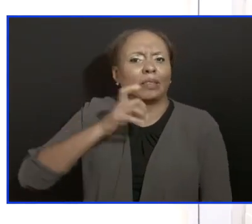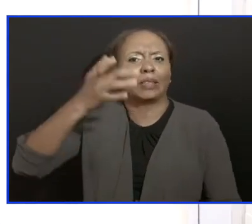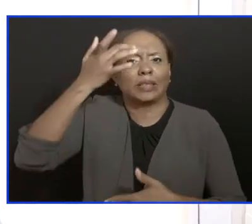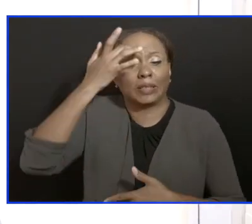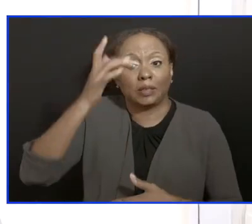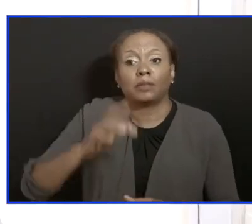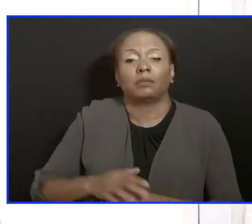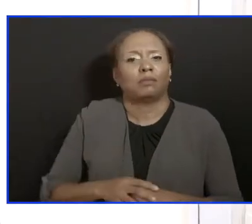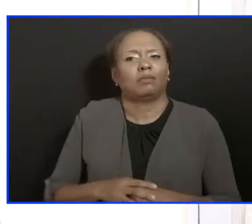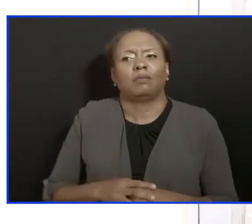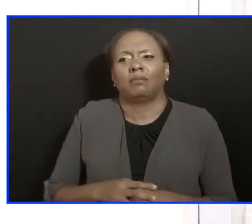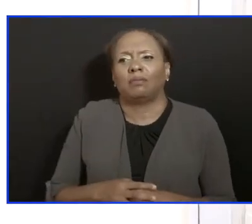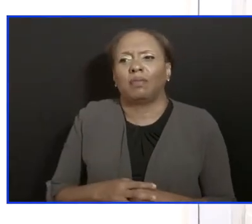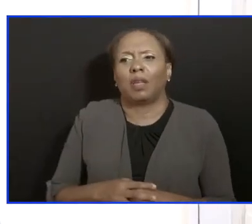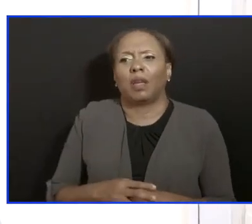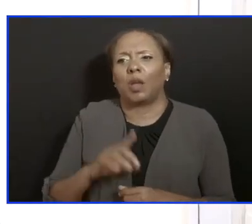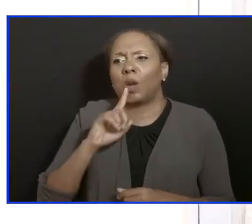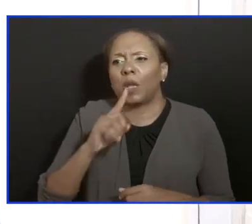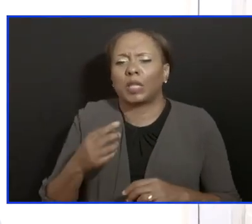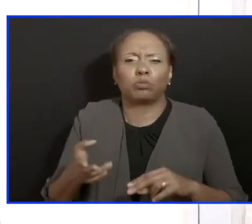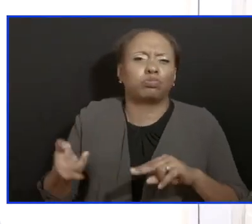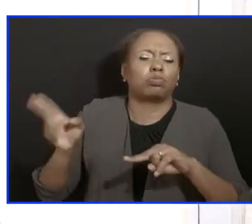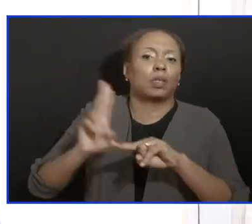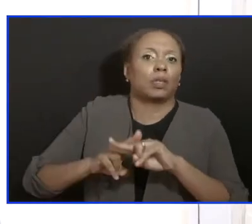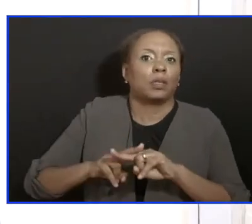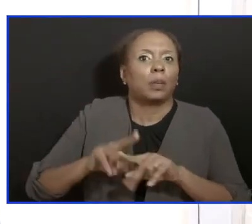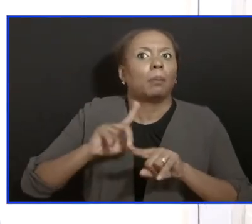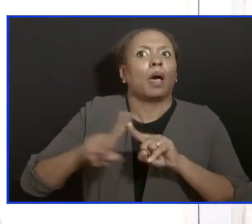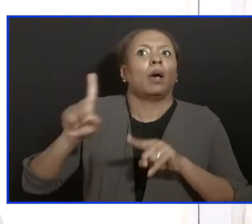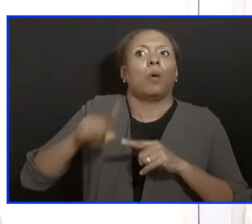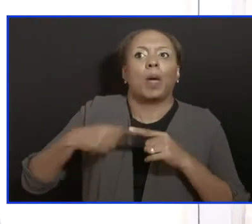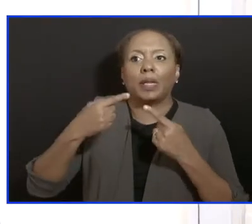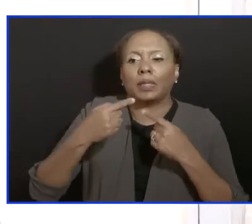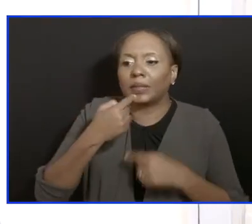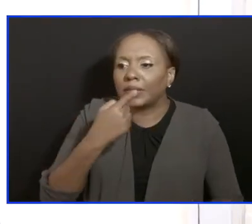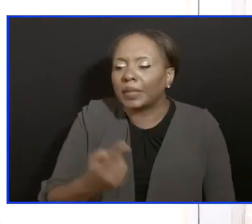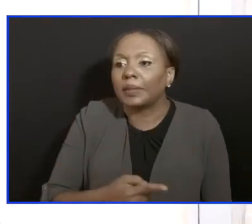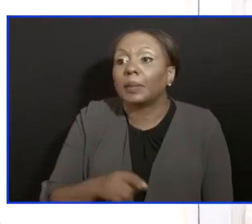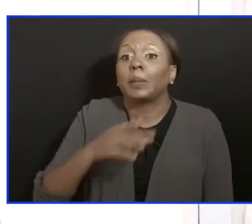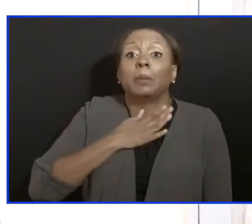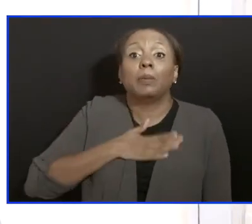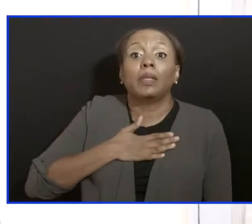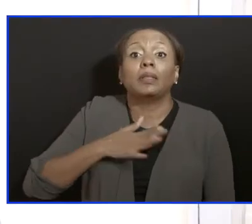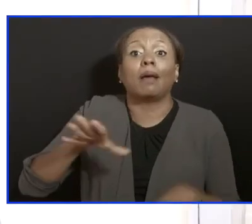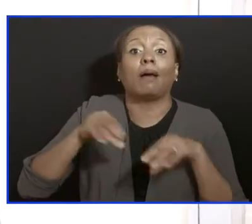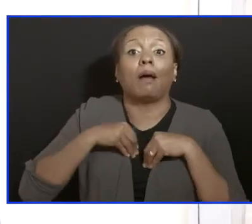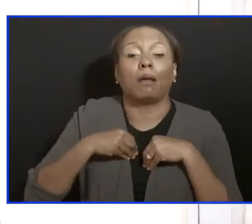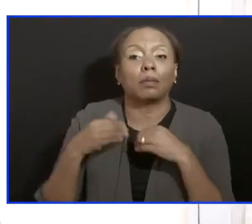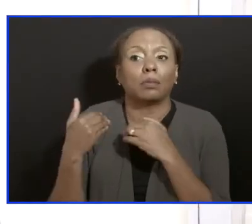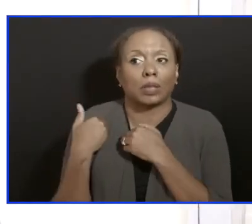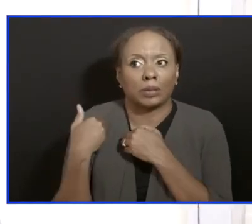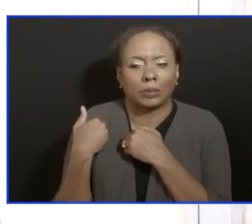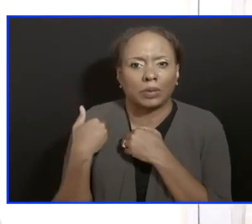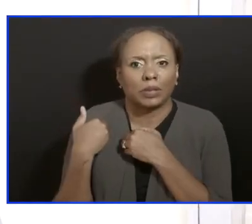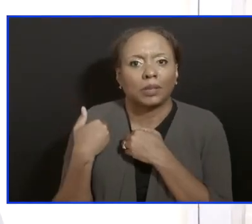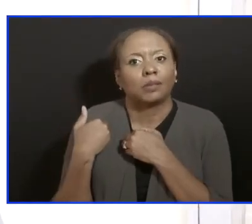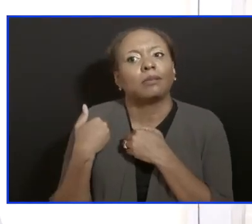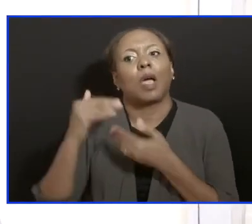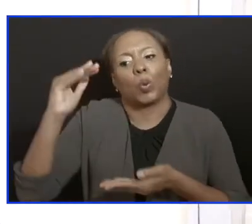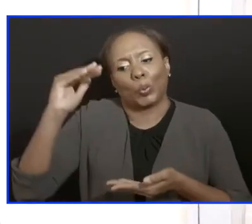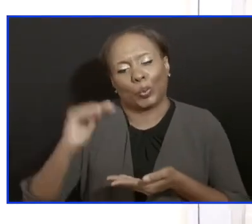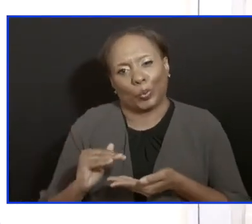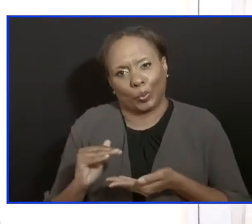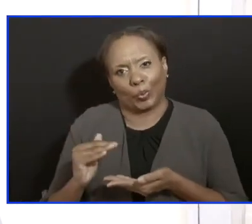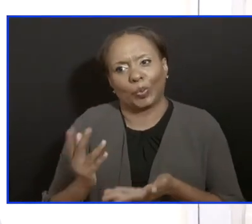responsibility that we begin to turn the corner in these things. The personal responsibility of which I speak is not